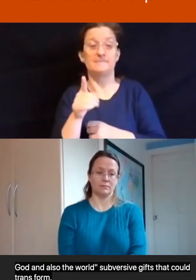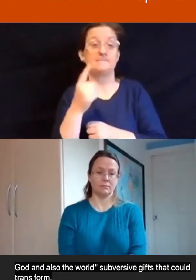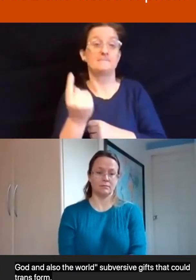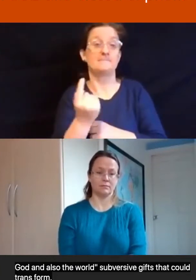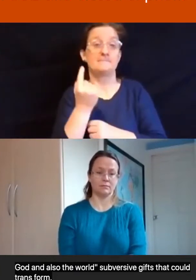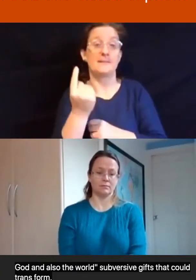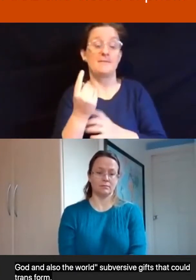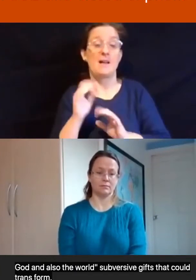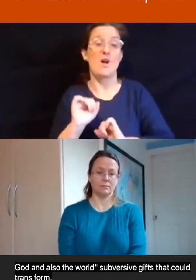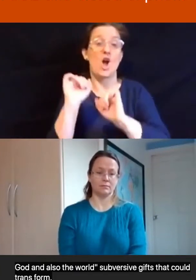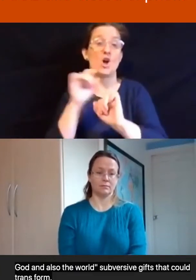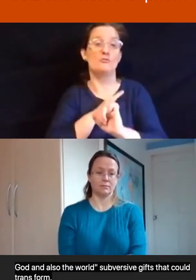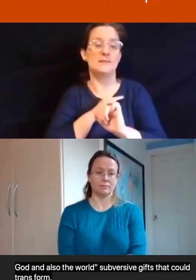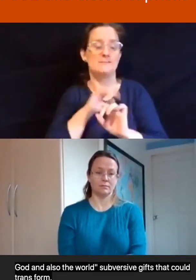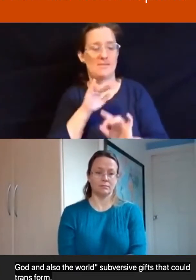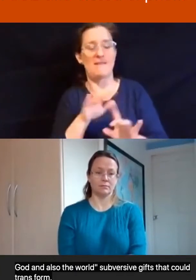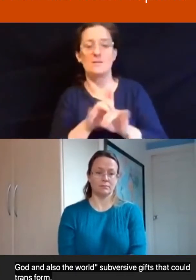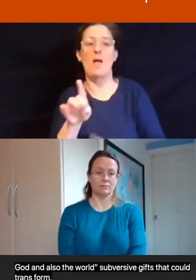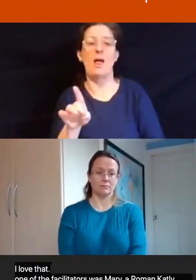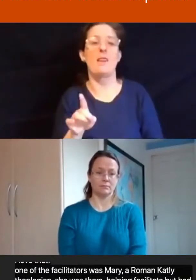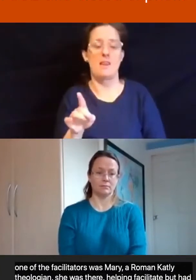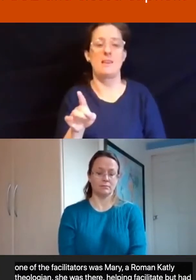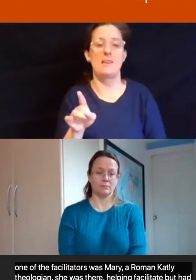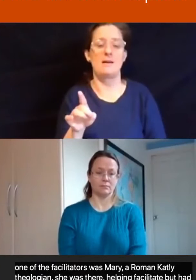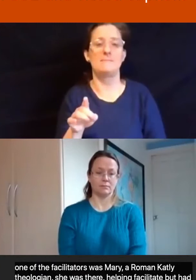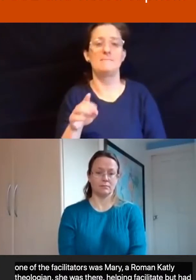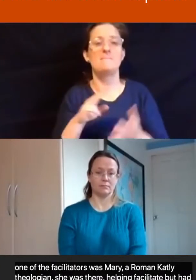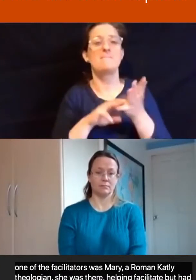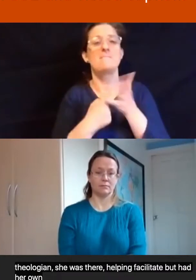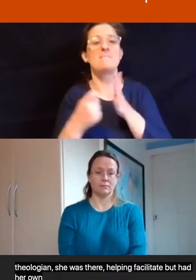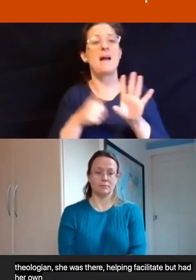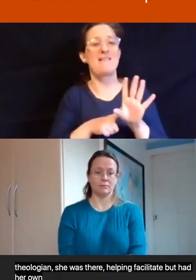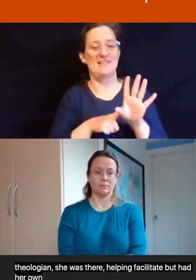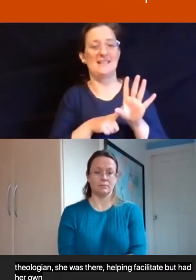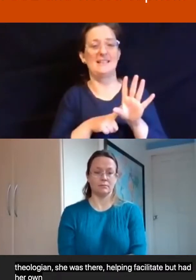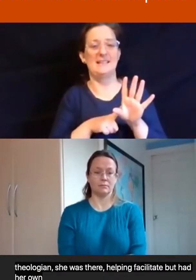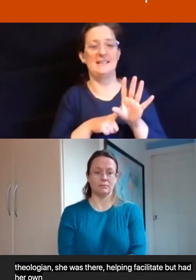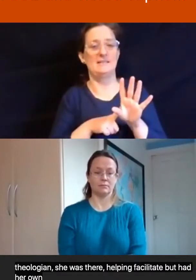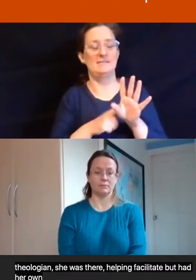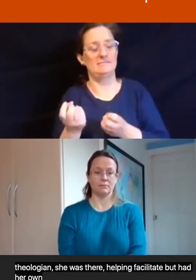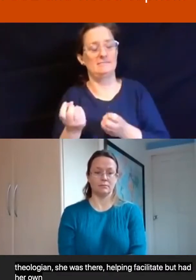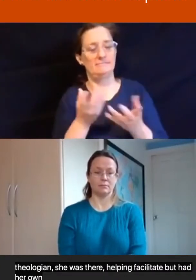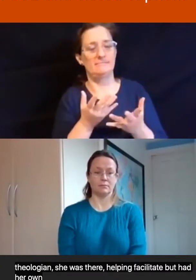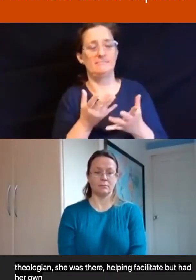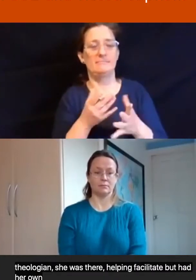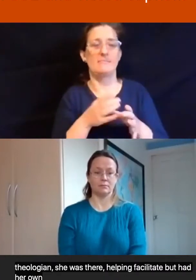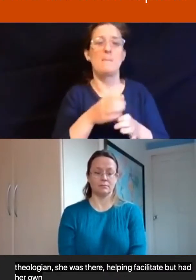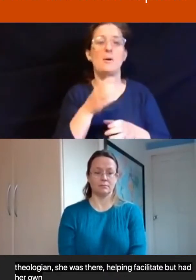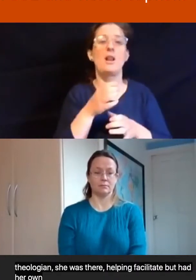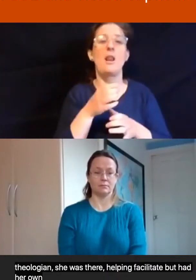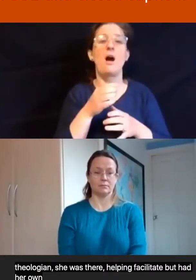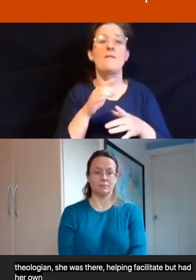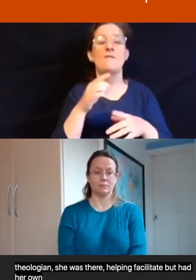but she had her own reasons to be there as well. Mary brought with her a bottle of oil for